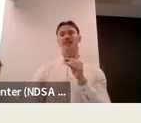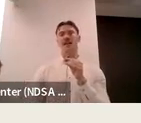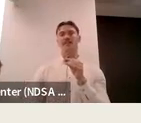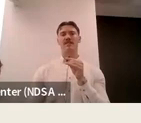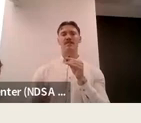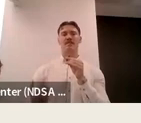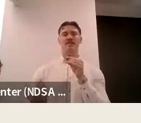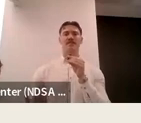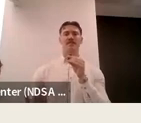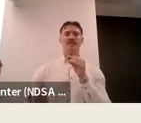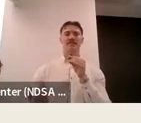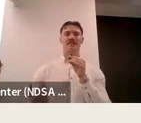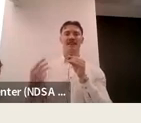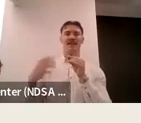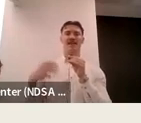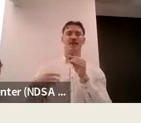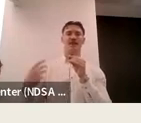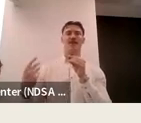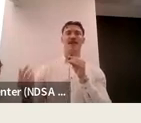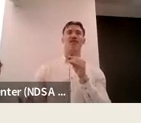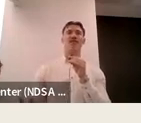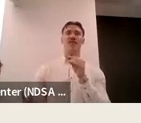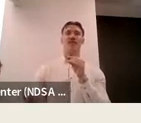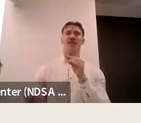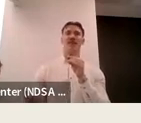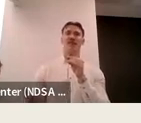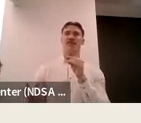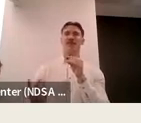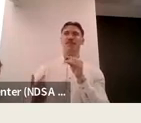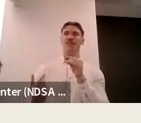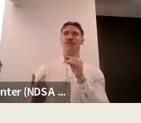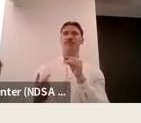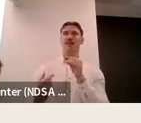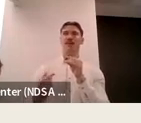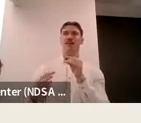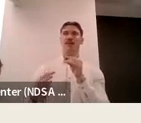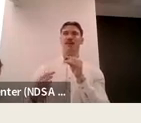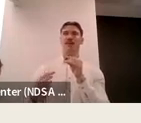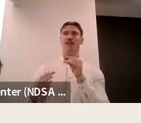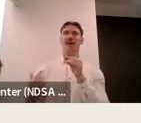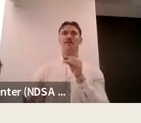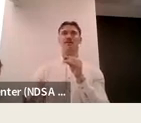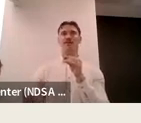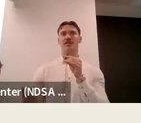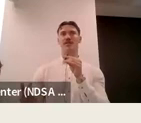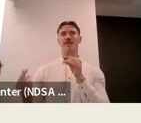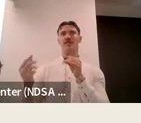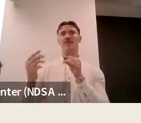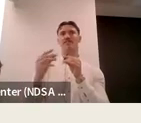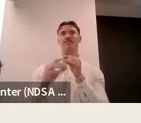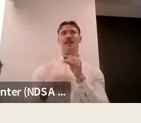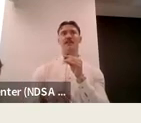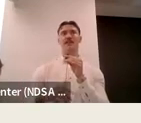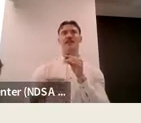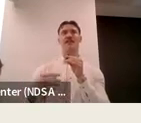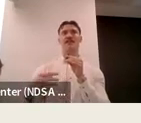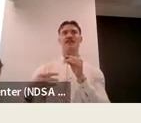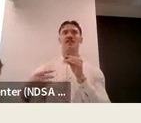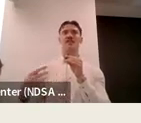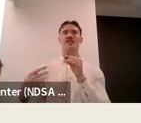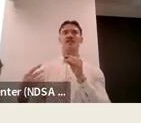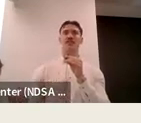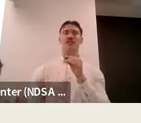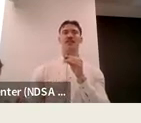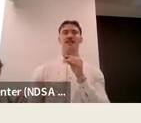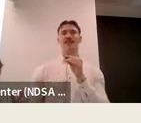country in new zealand um and so what were the strengths it was that input through to output that we found that was so um empowering for our students so there was monthly